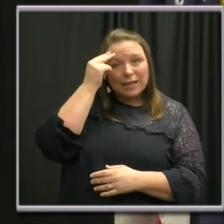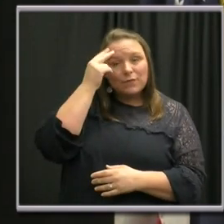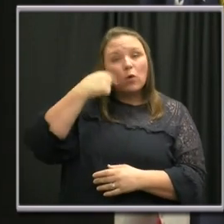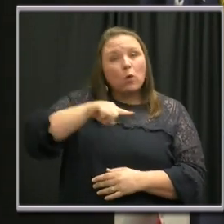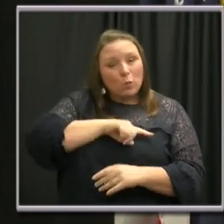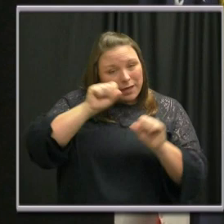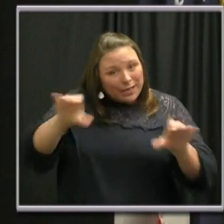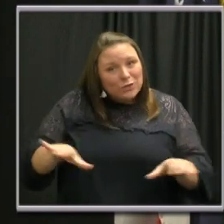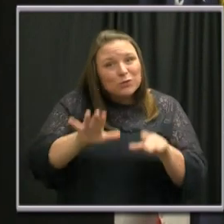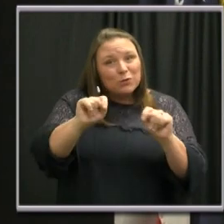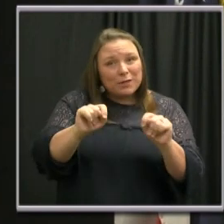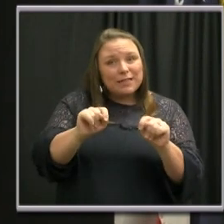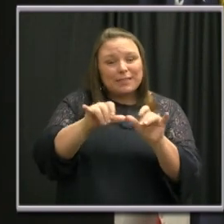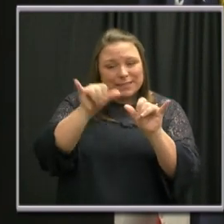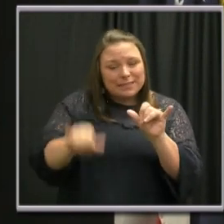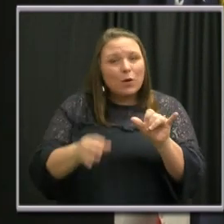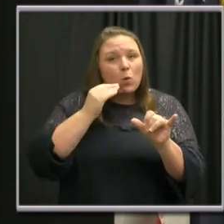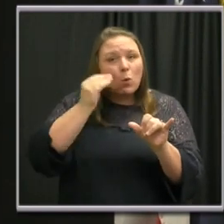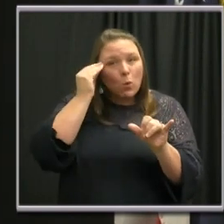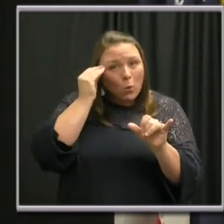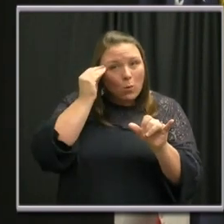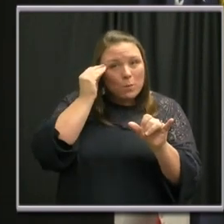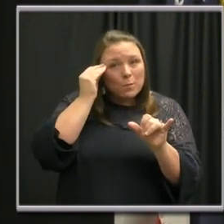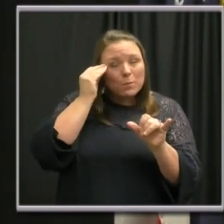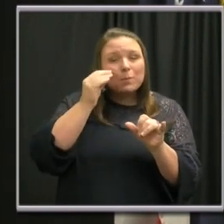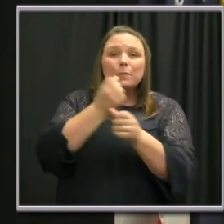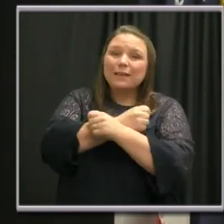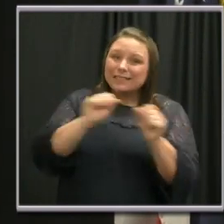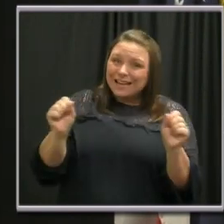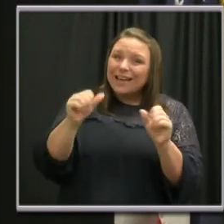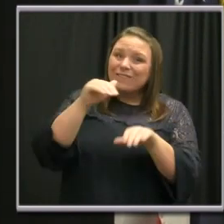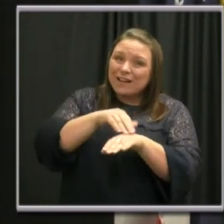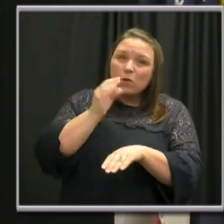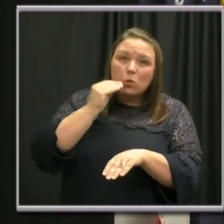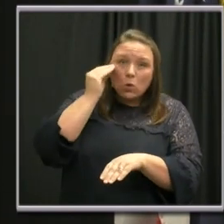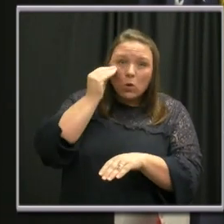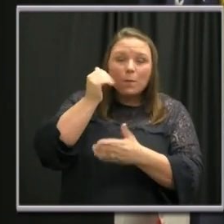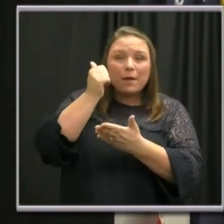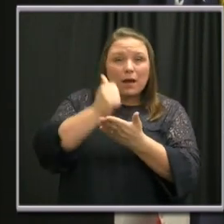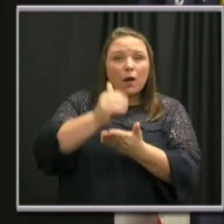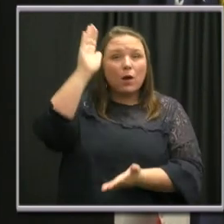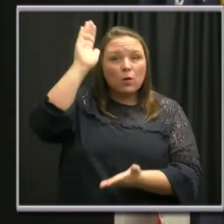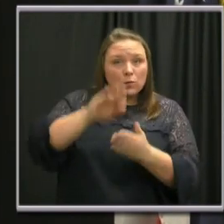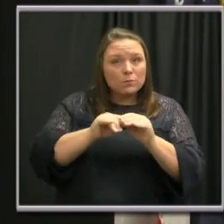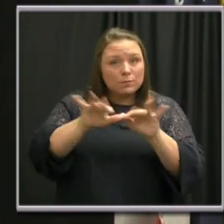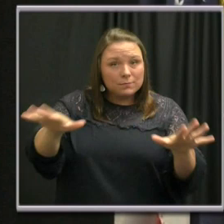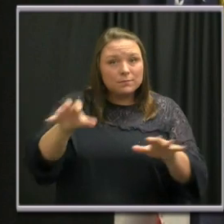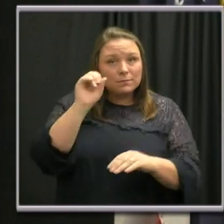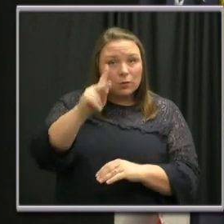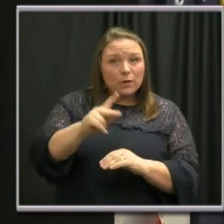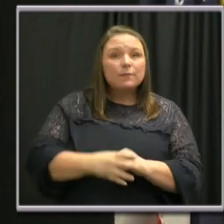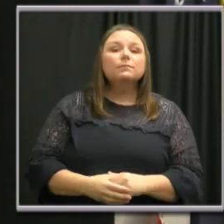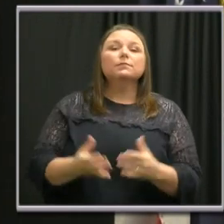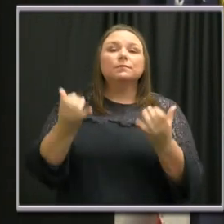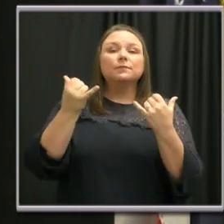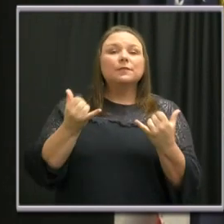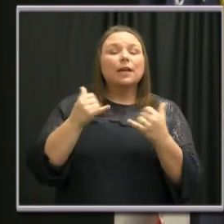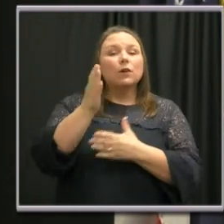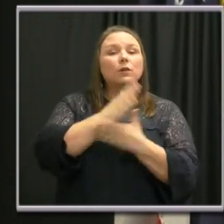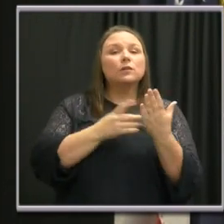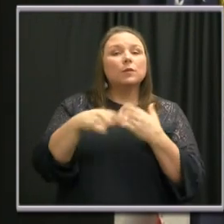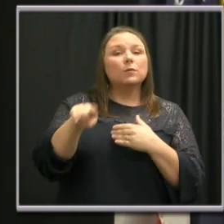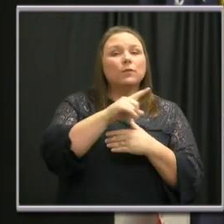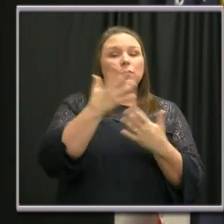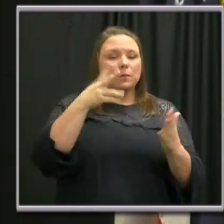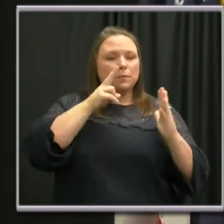we've got this. Stay at home, be safe at home, and help us get the virus behind us. Now, some of you